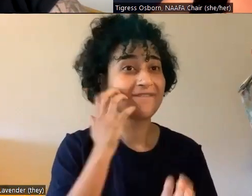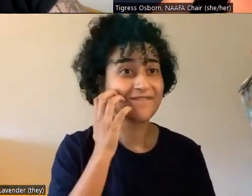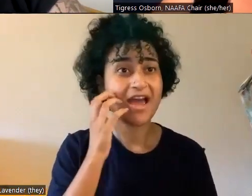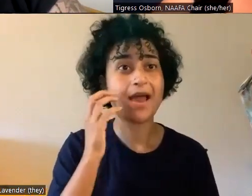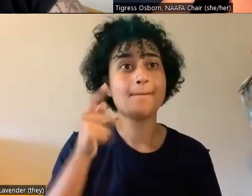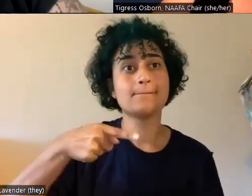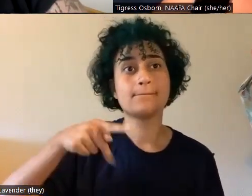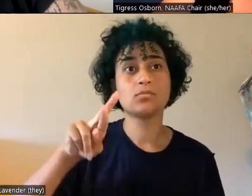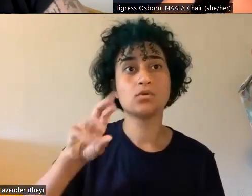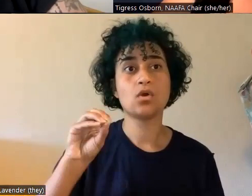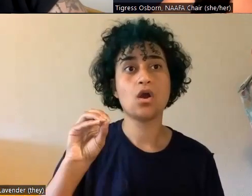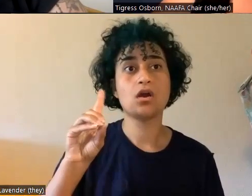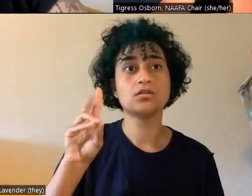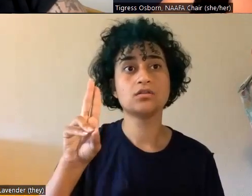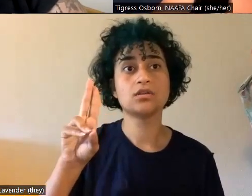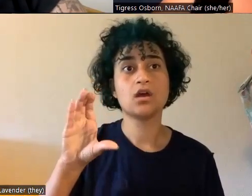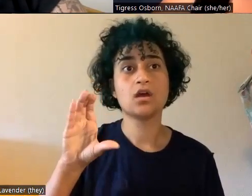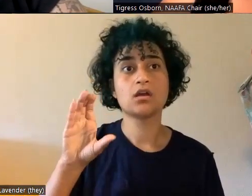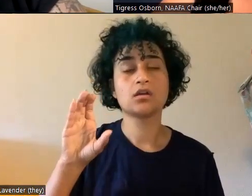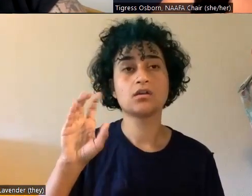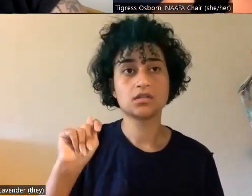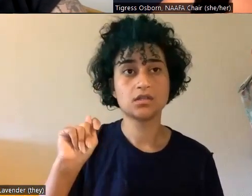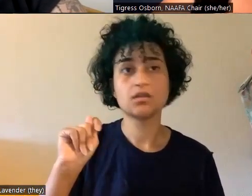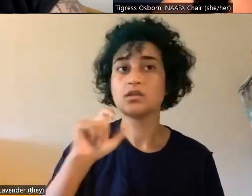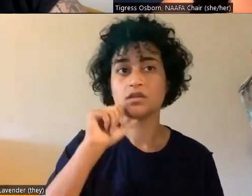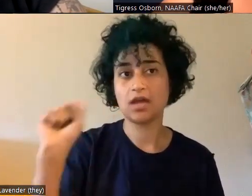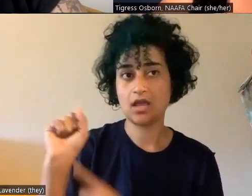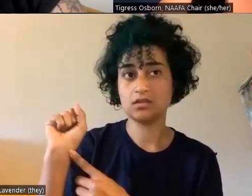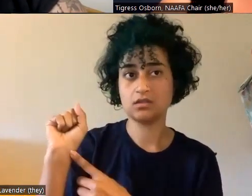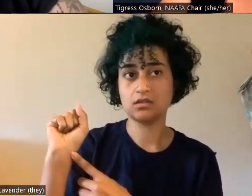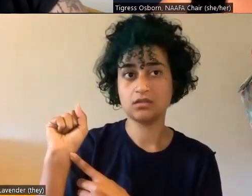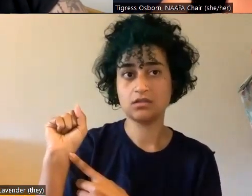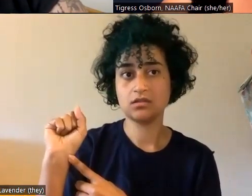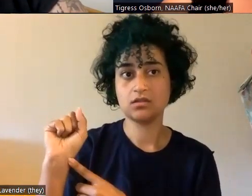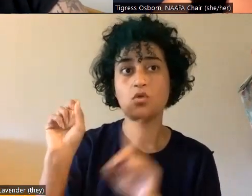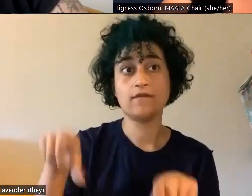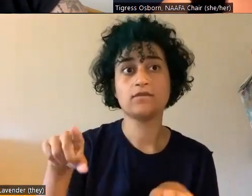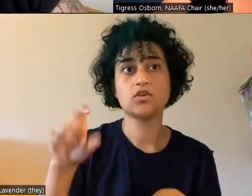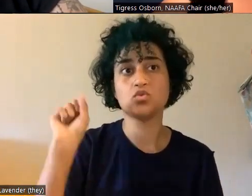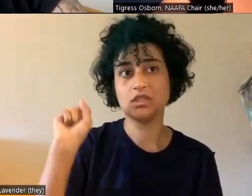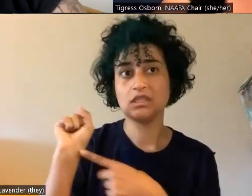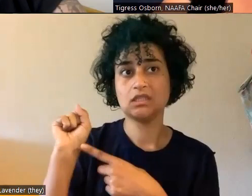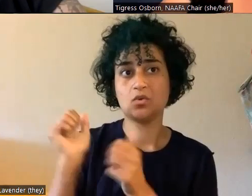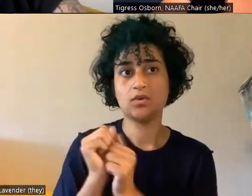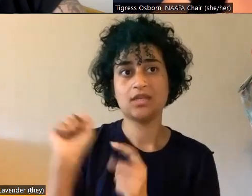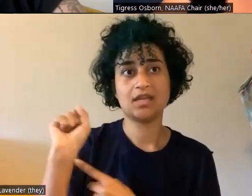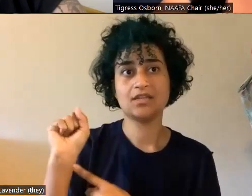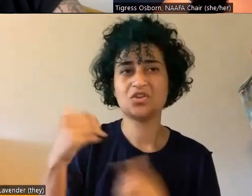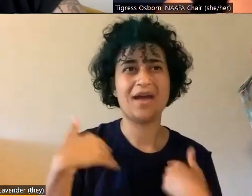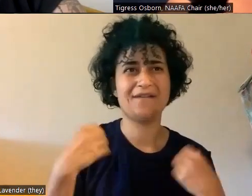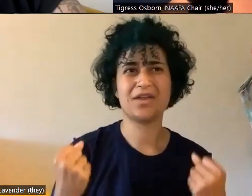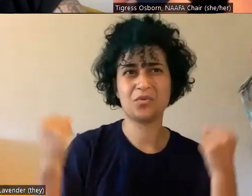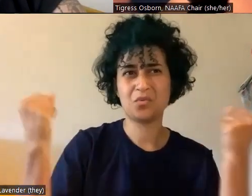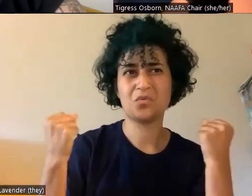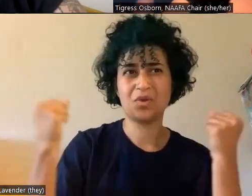review review with no S. If you put fat, fat product reviews, you're going to get a bunch of like a weightlifter dudes talking about